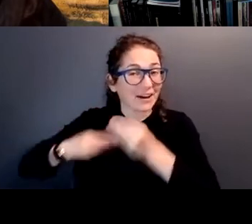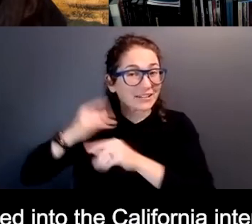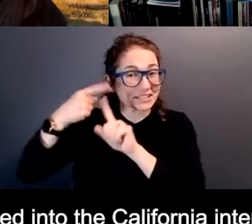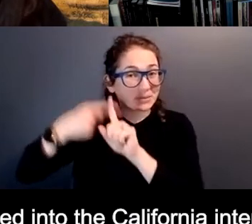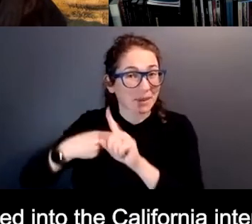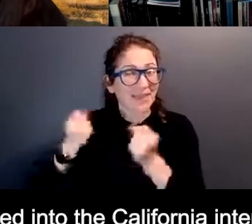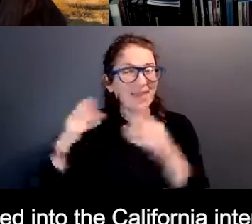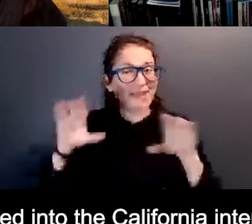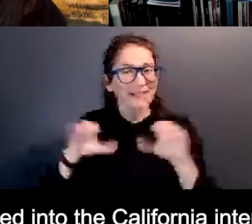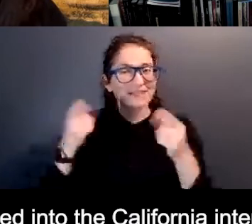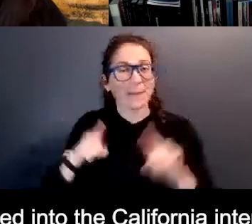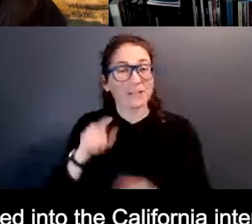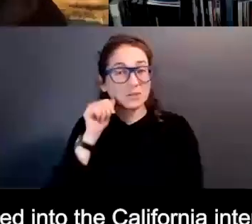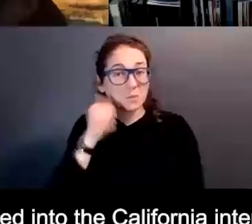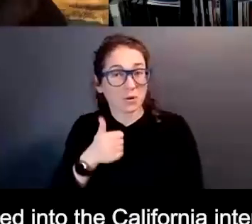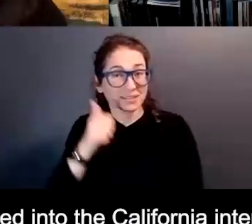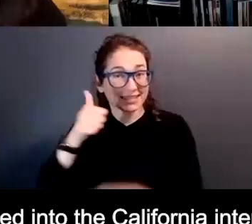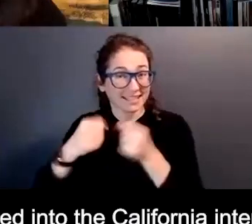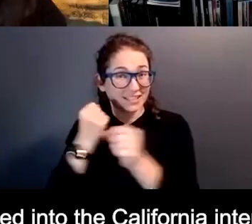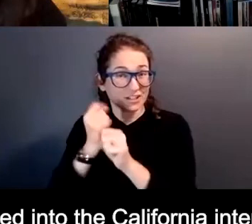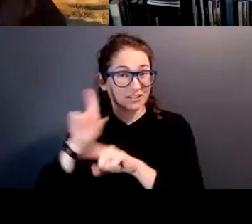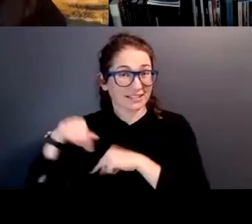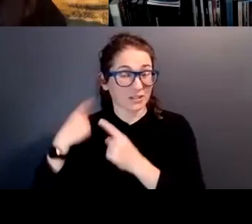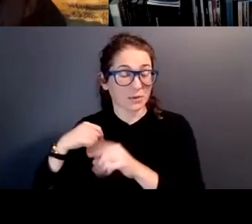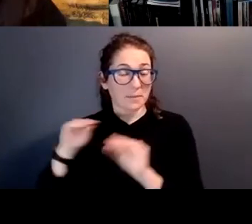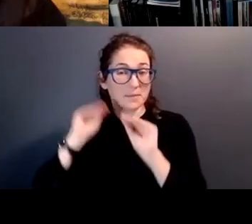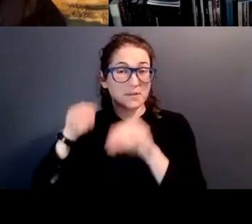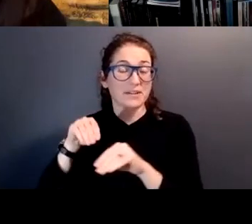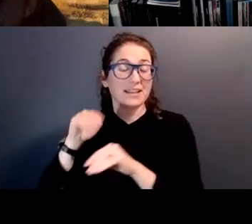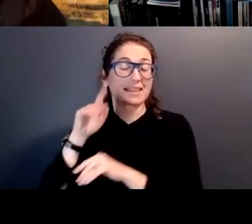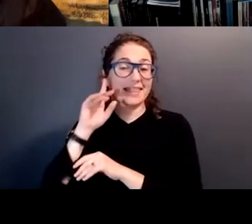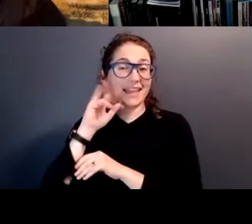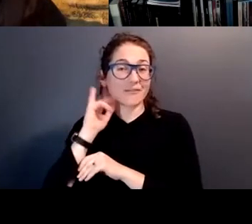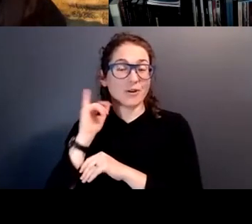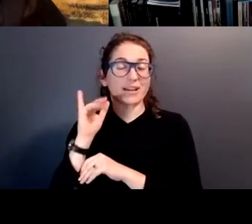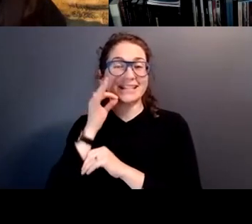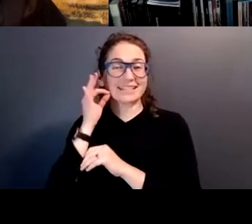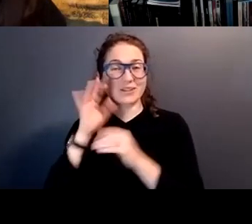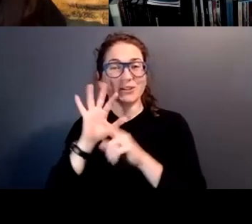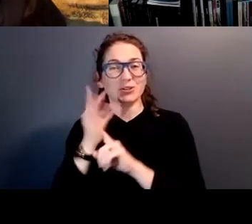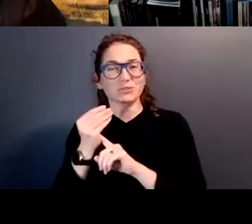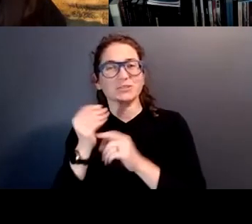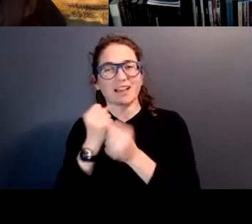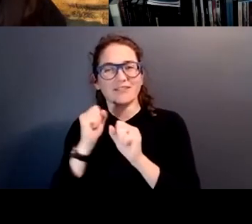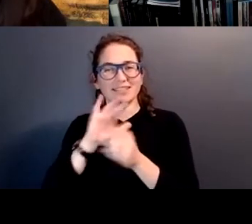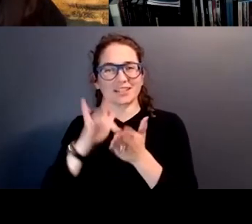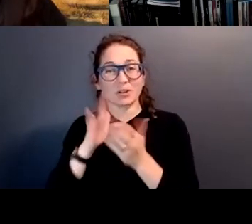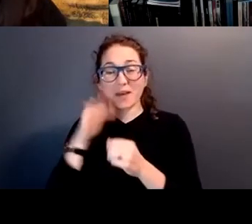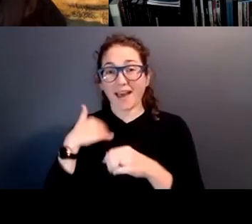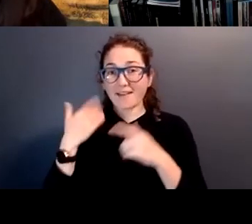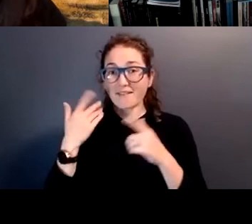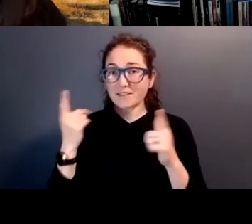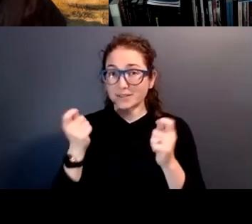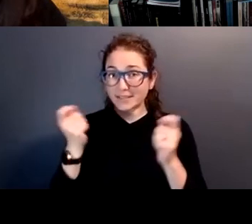on. And tomorrow is 10 years since we moved into the California Indian culture and sovereignty center. So we're having a little reception tomorrow.